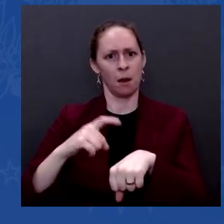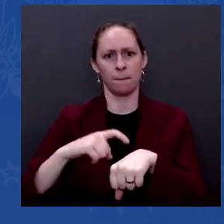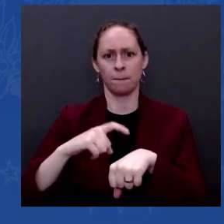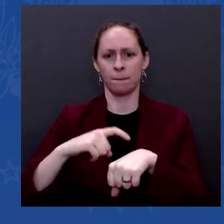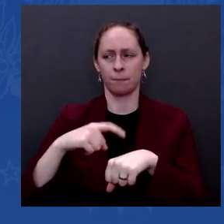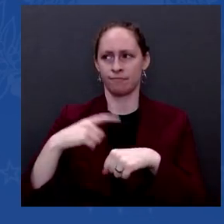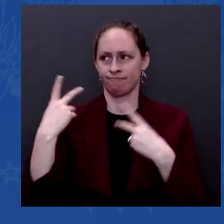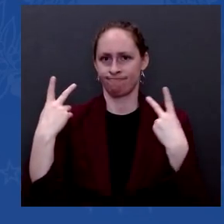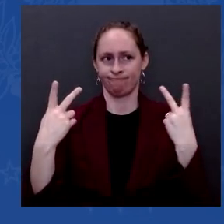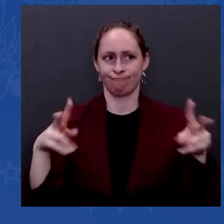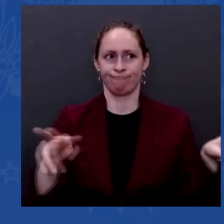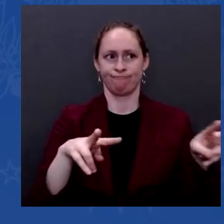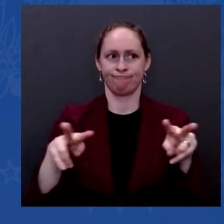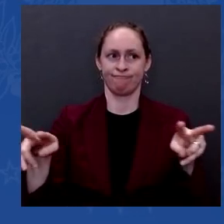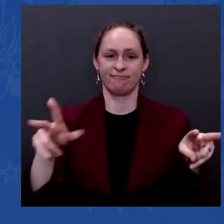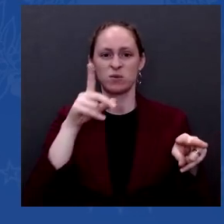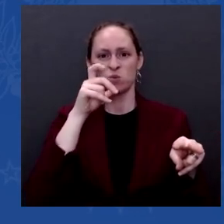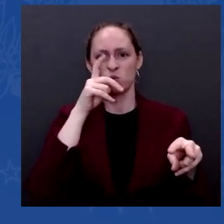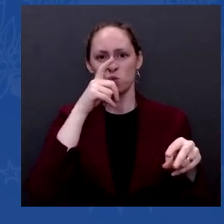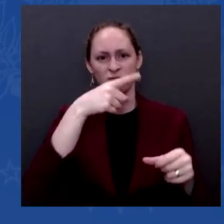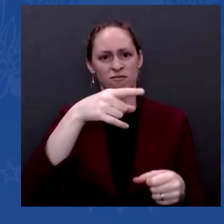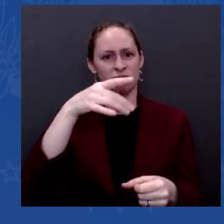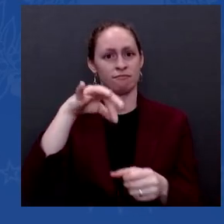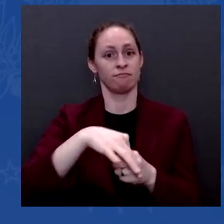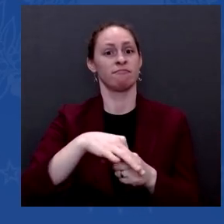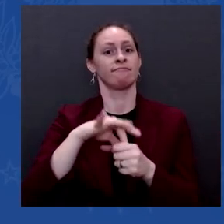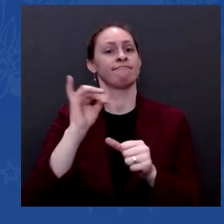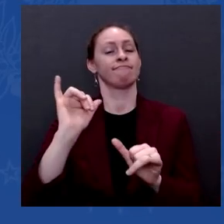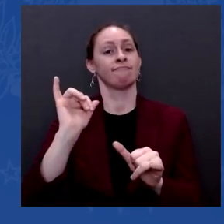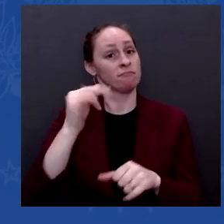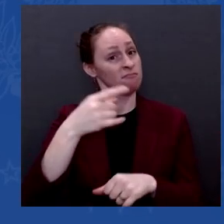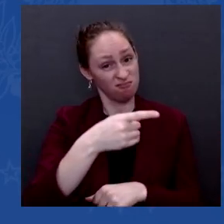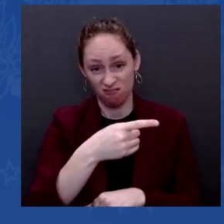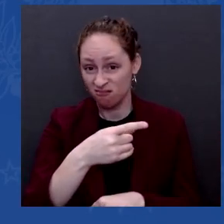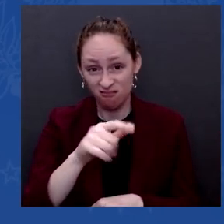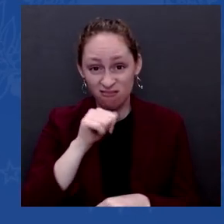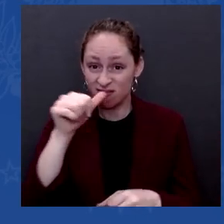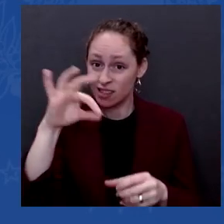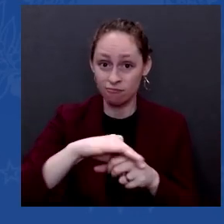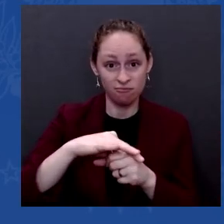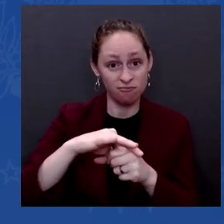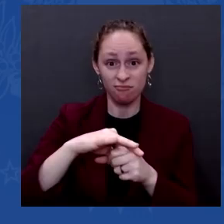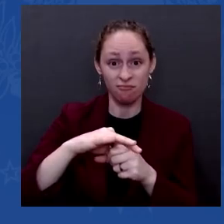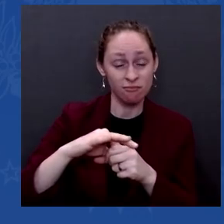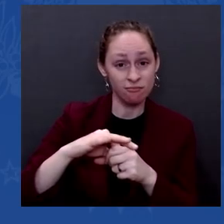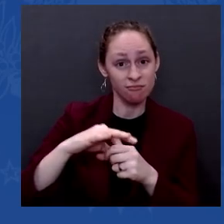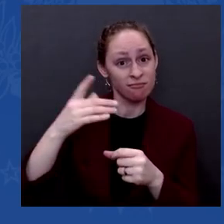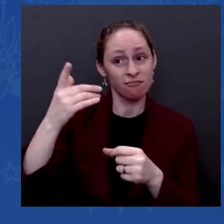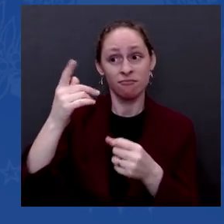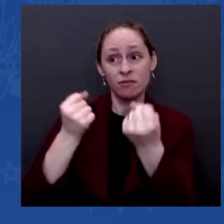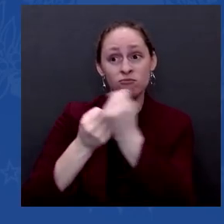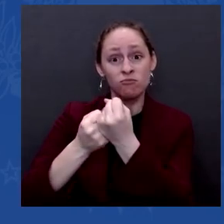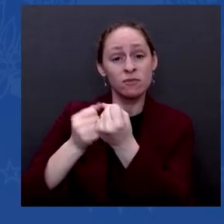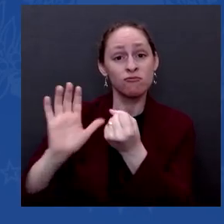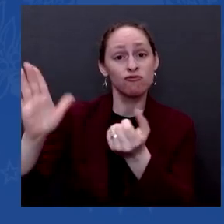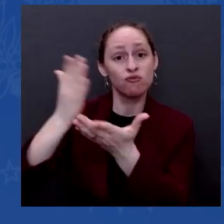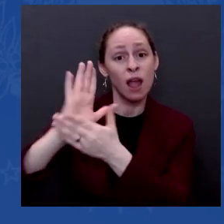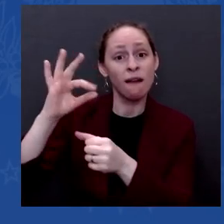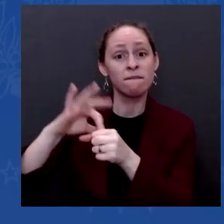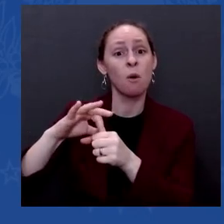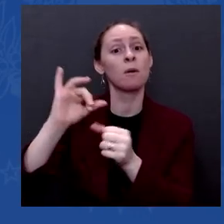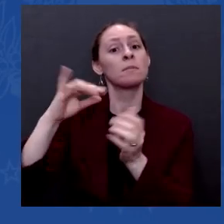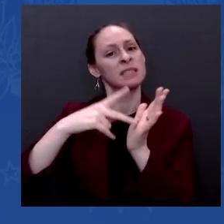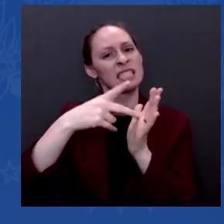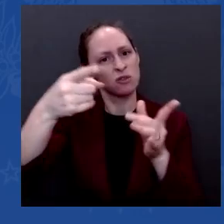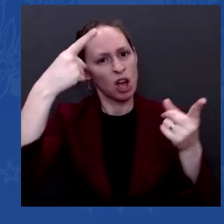those who agreed with Connor. Those who agreed with, and so, and I think Mitch did a real